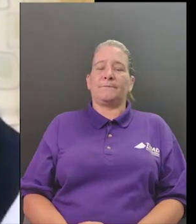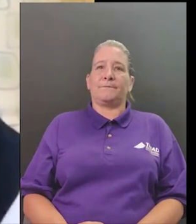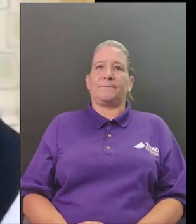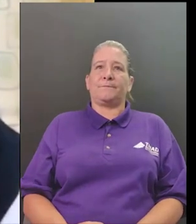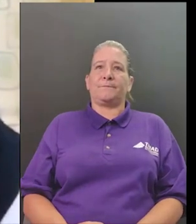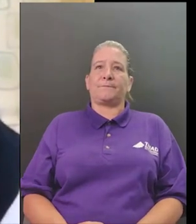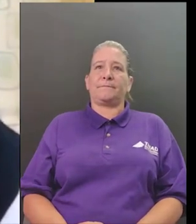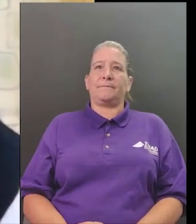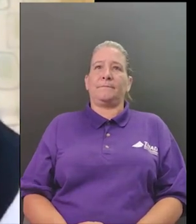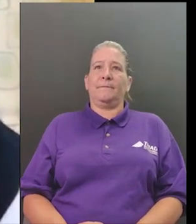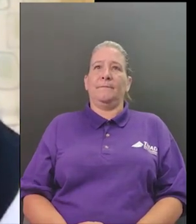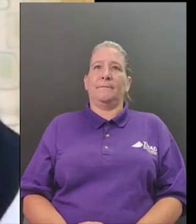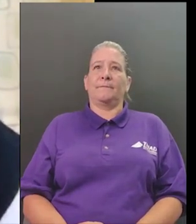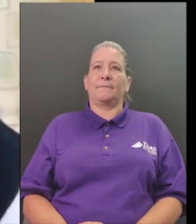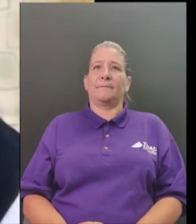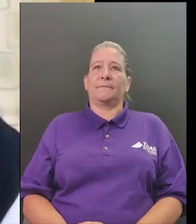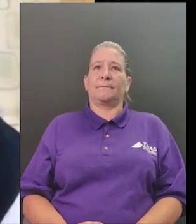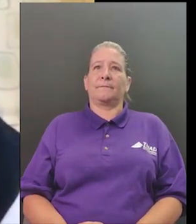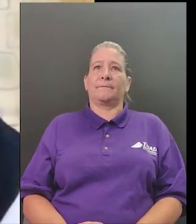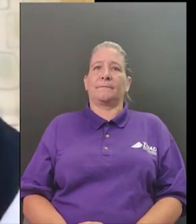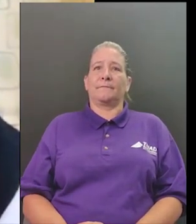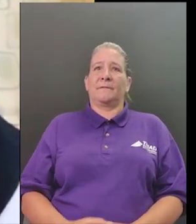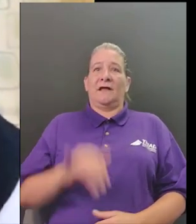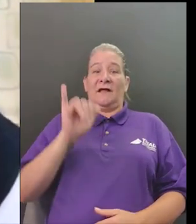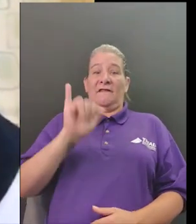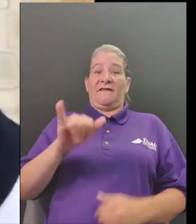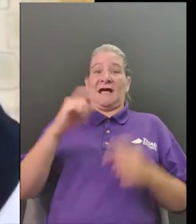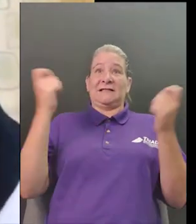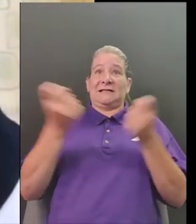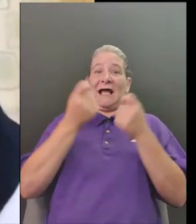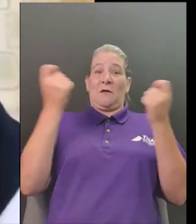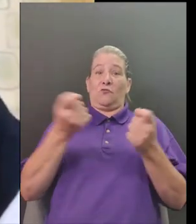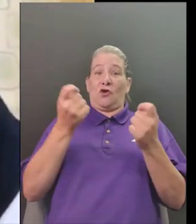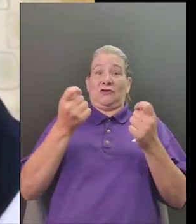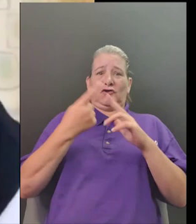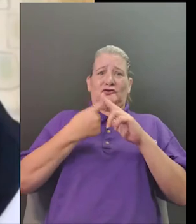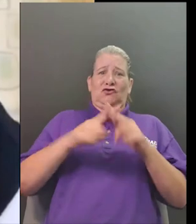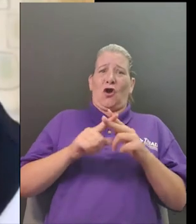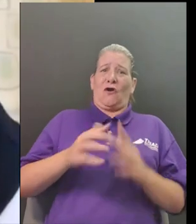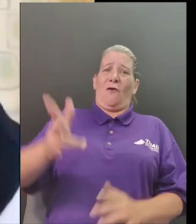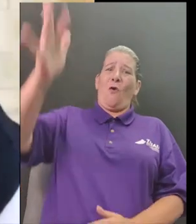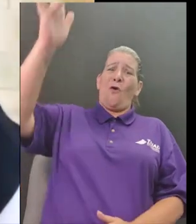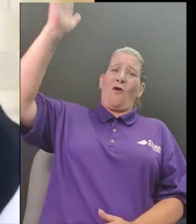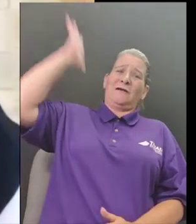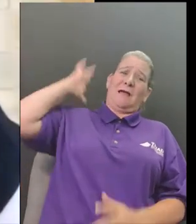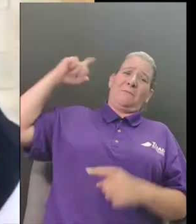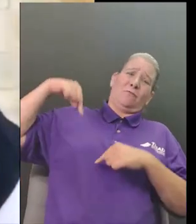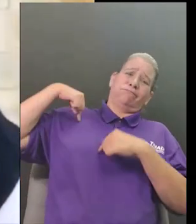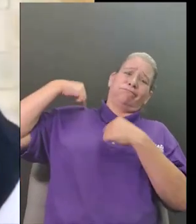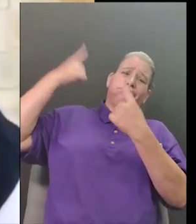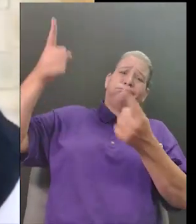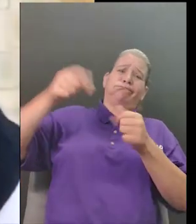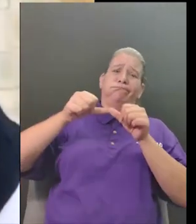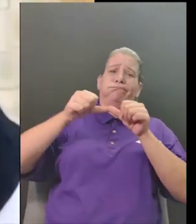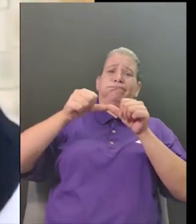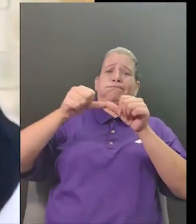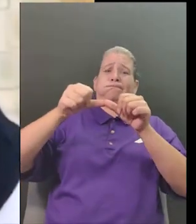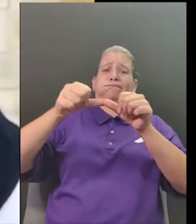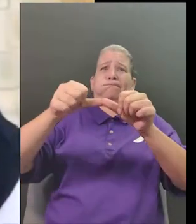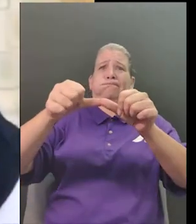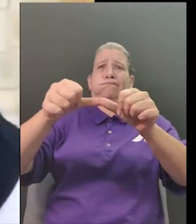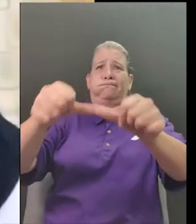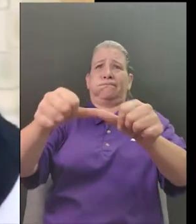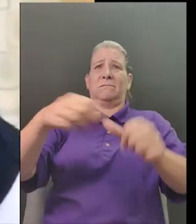celebrations um uh weren't always involving the first family but they were always